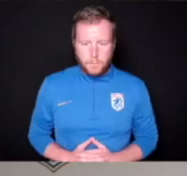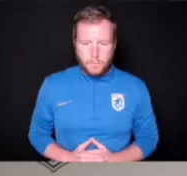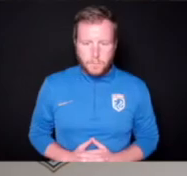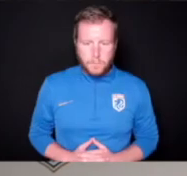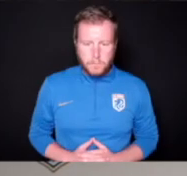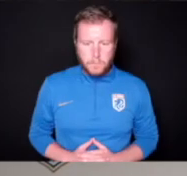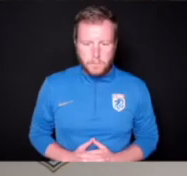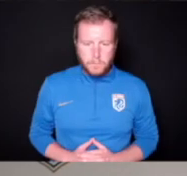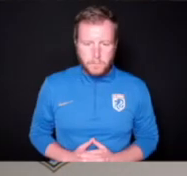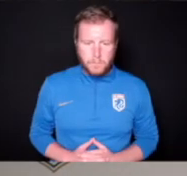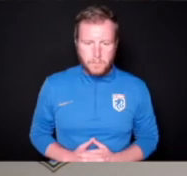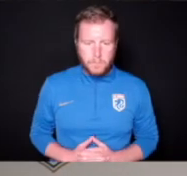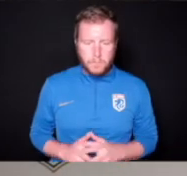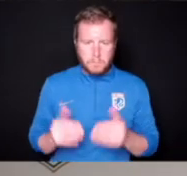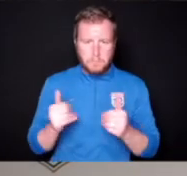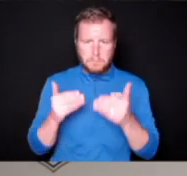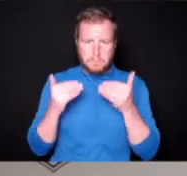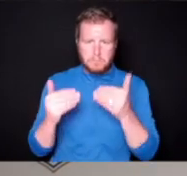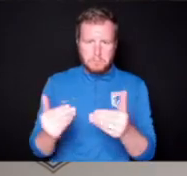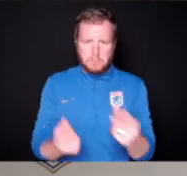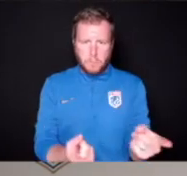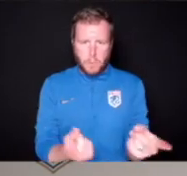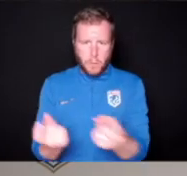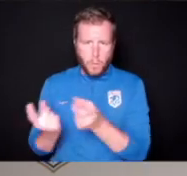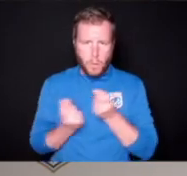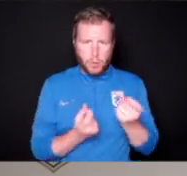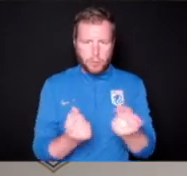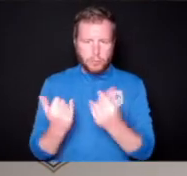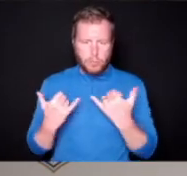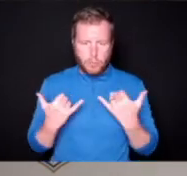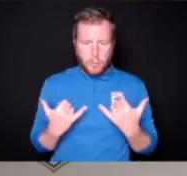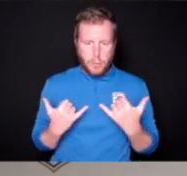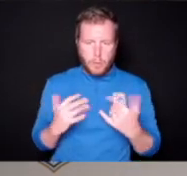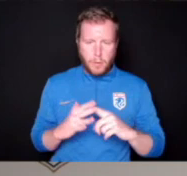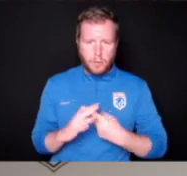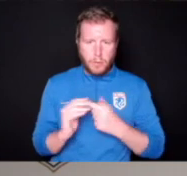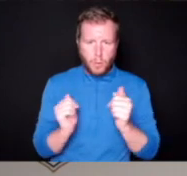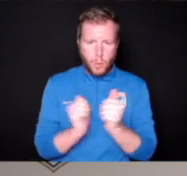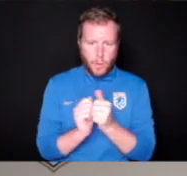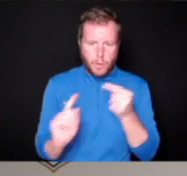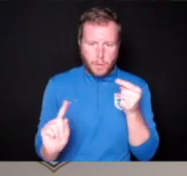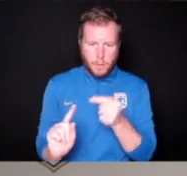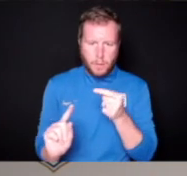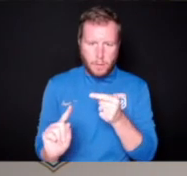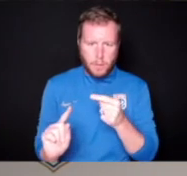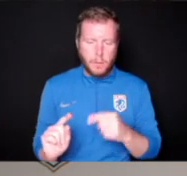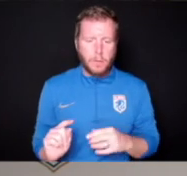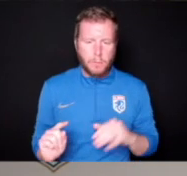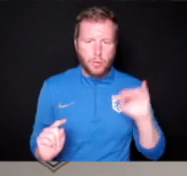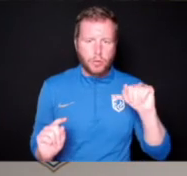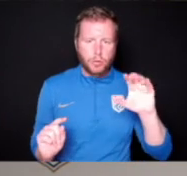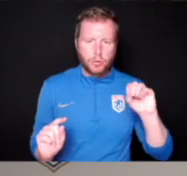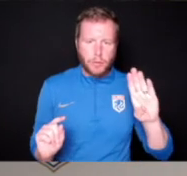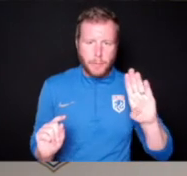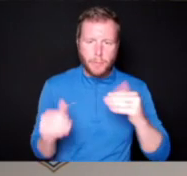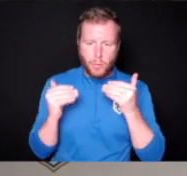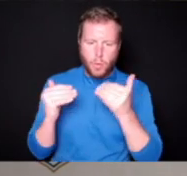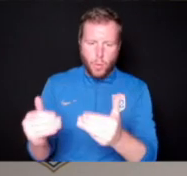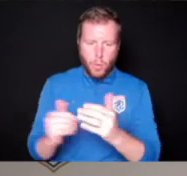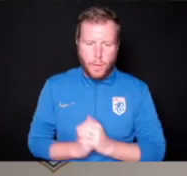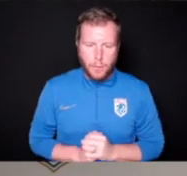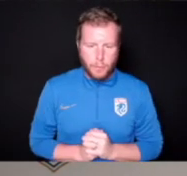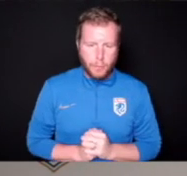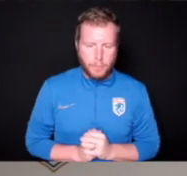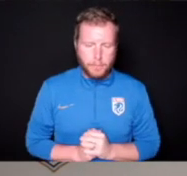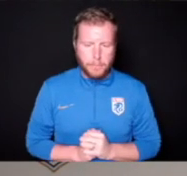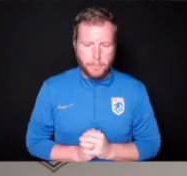Laura here. We will begin with questions. We'll start here with Jacob. Jacob, go ahead. Thank you,